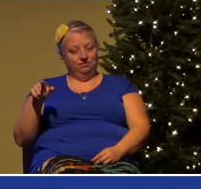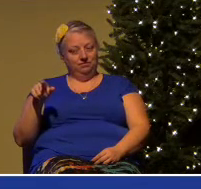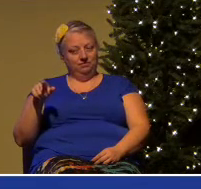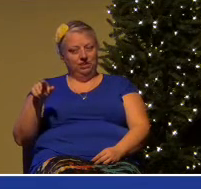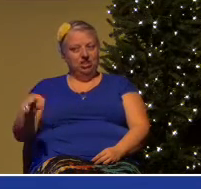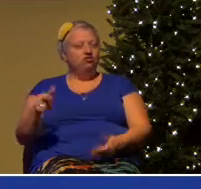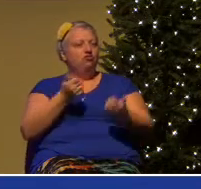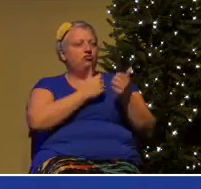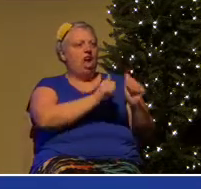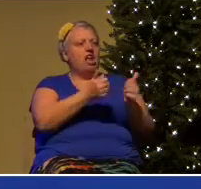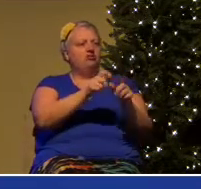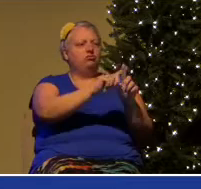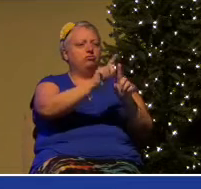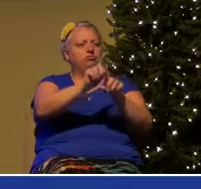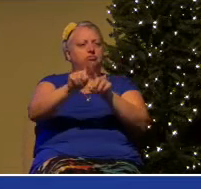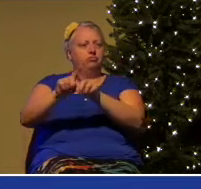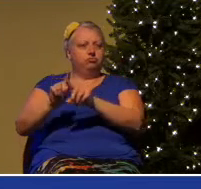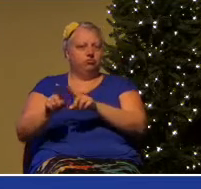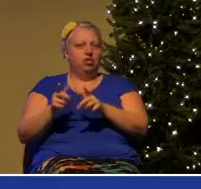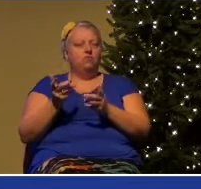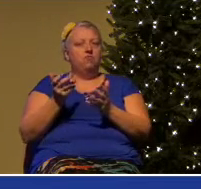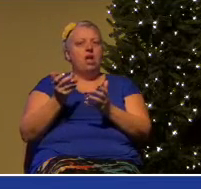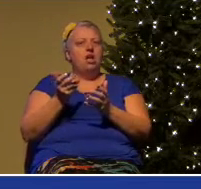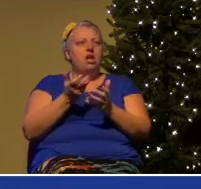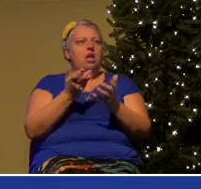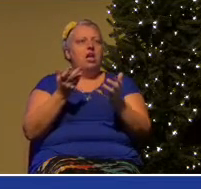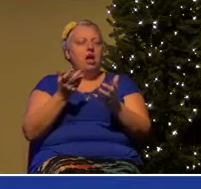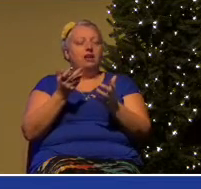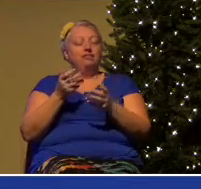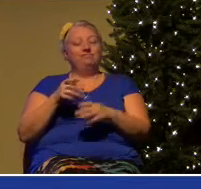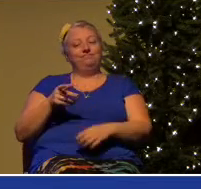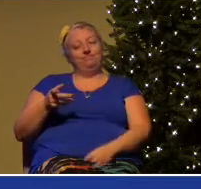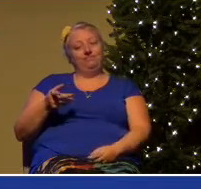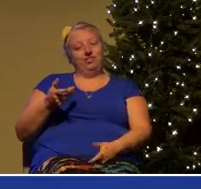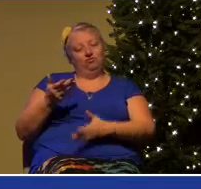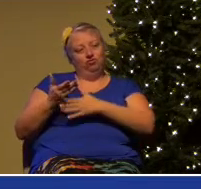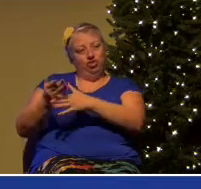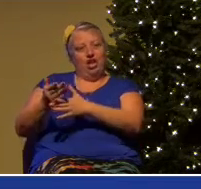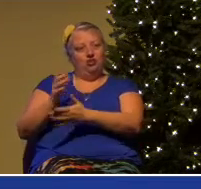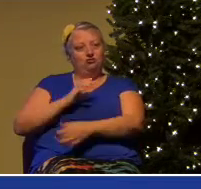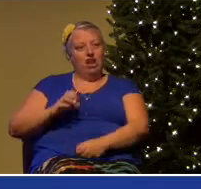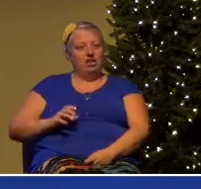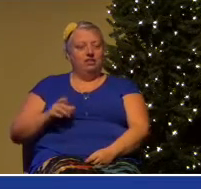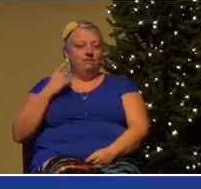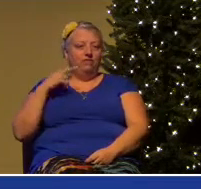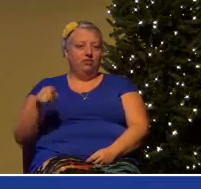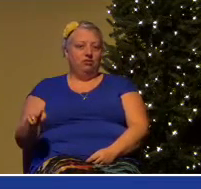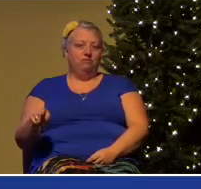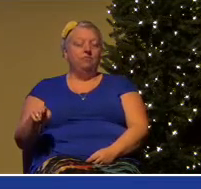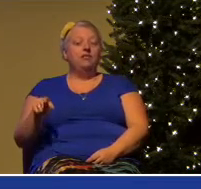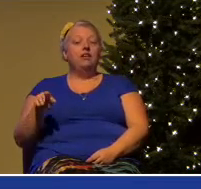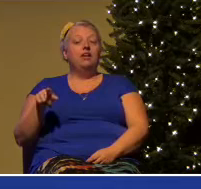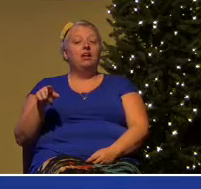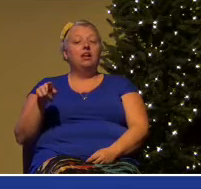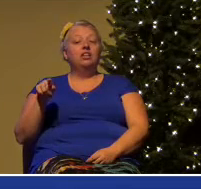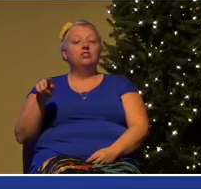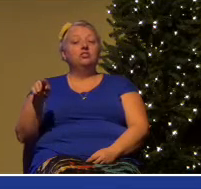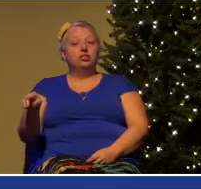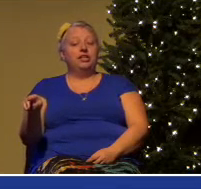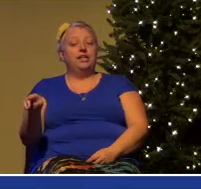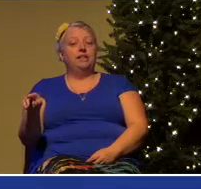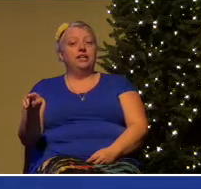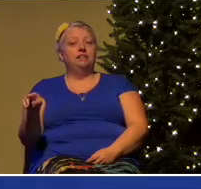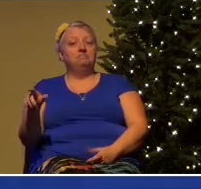were born, and she continues to be a vibrant Christian to this day. Don't underestimate the opportunities that you